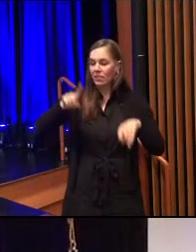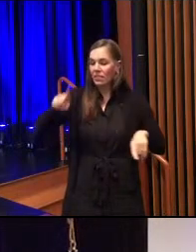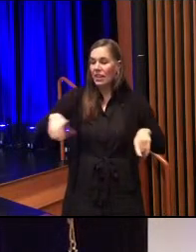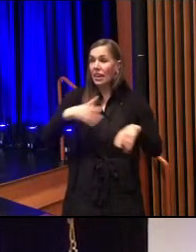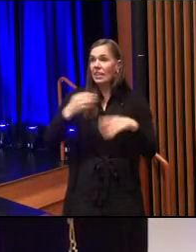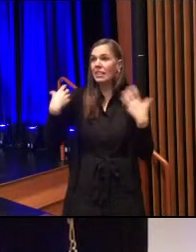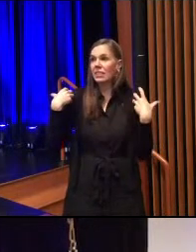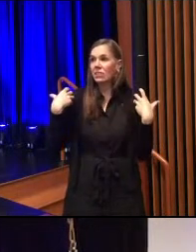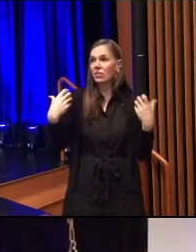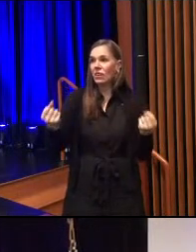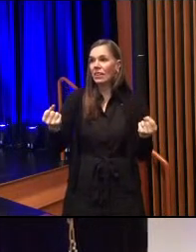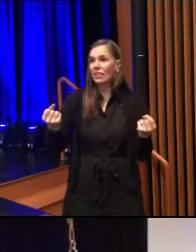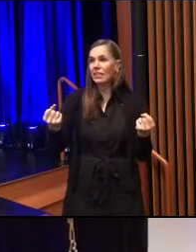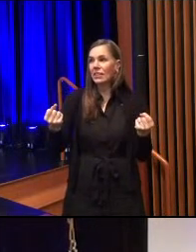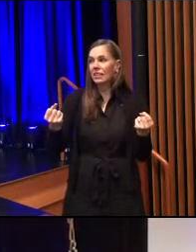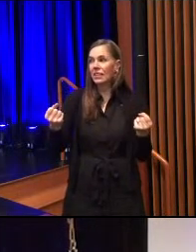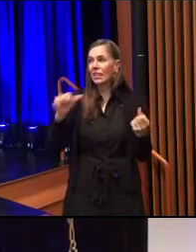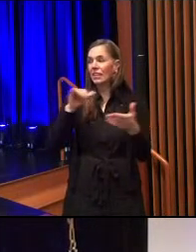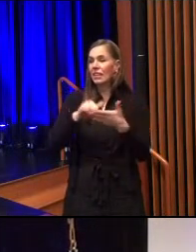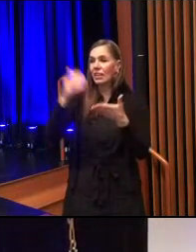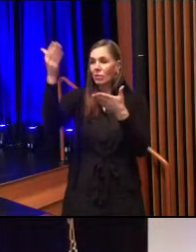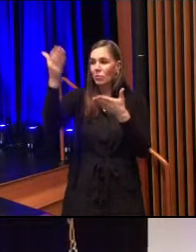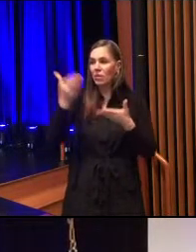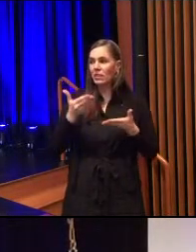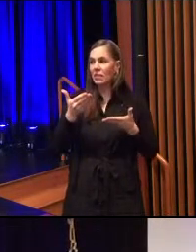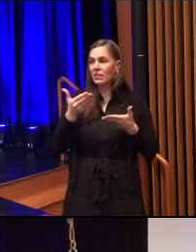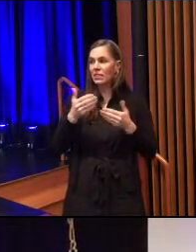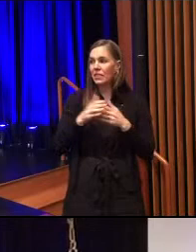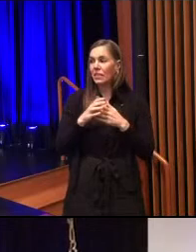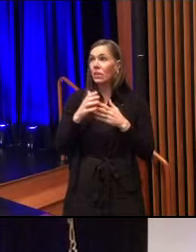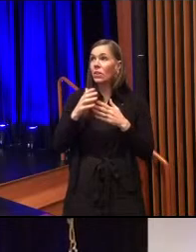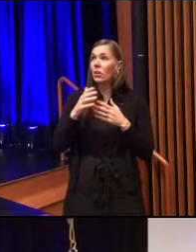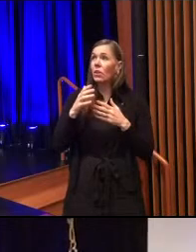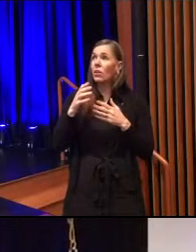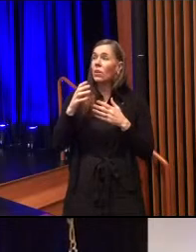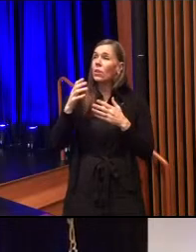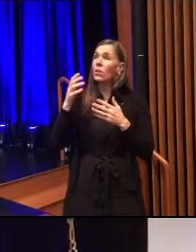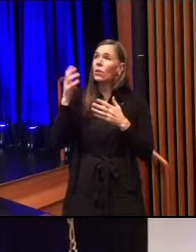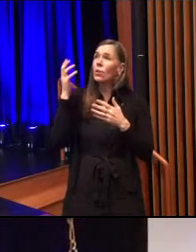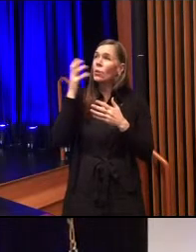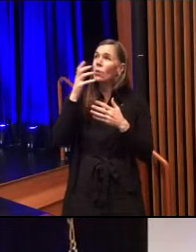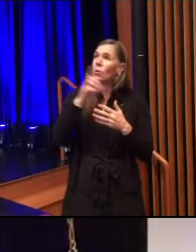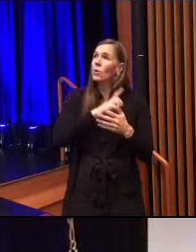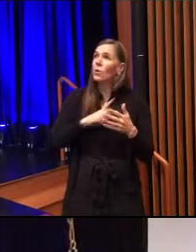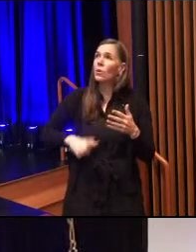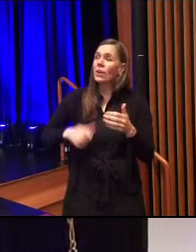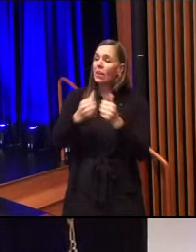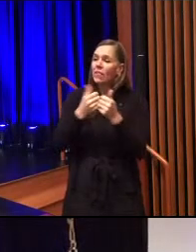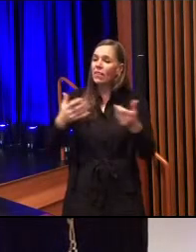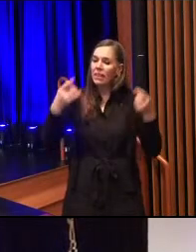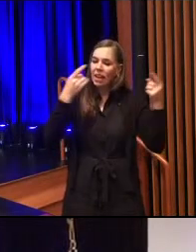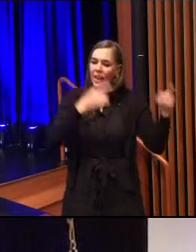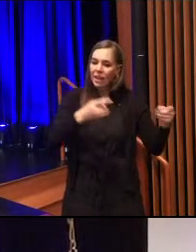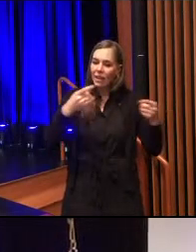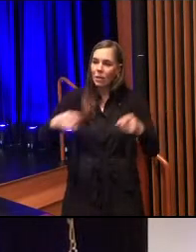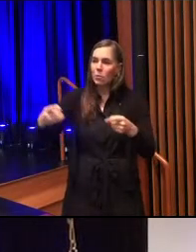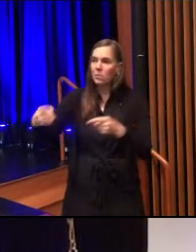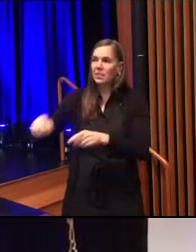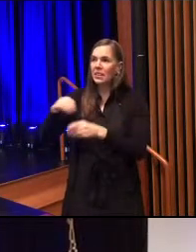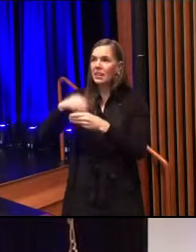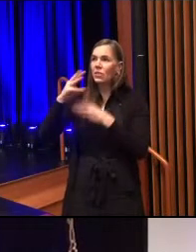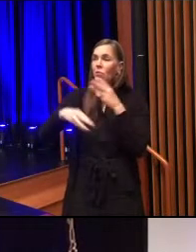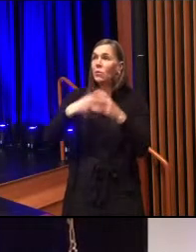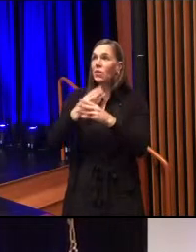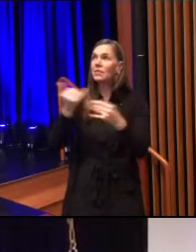strengths it brings. O Lord with all that is happening in the world today we ask